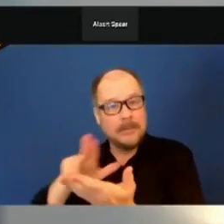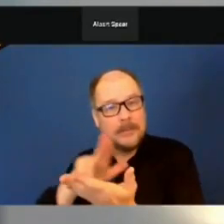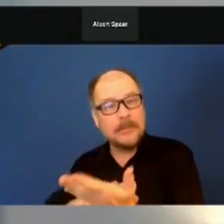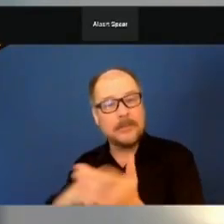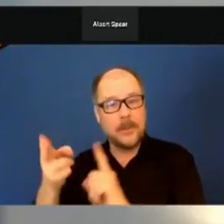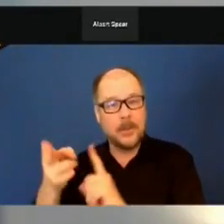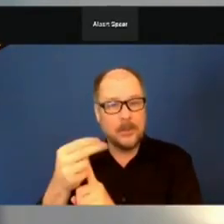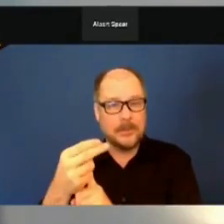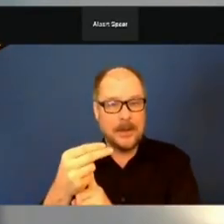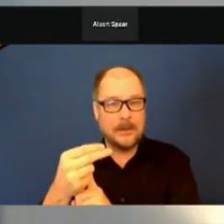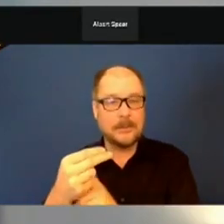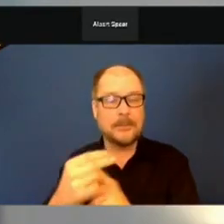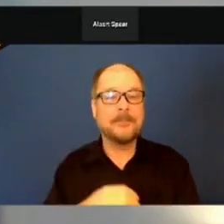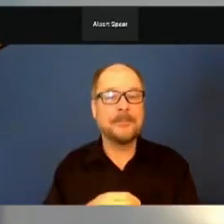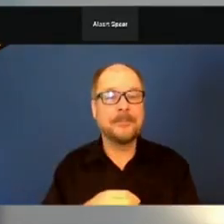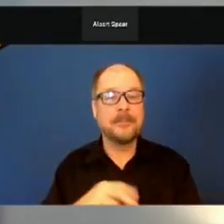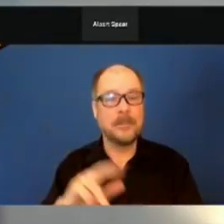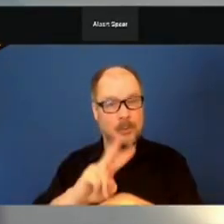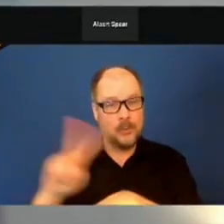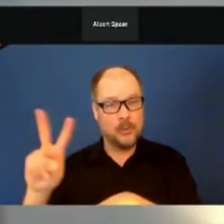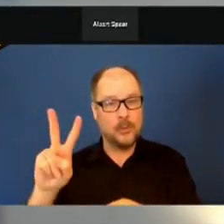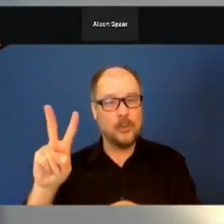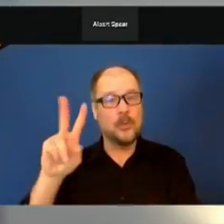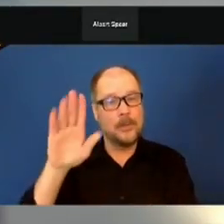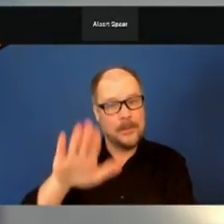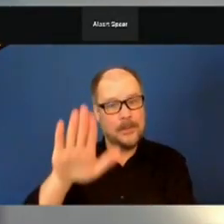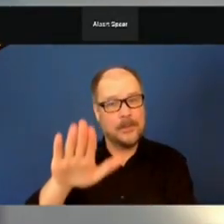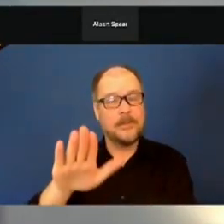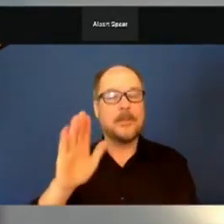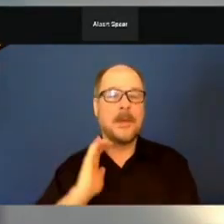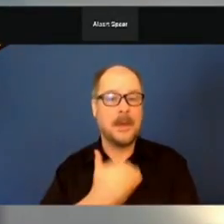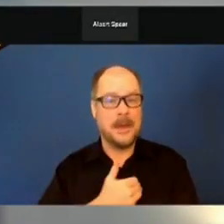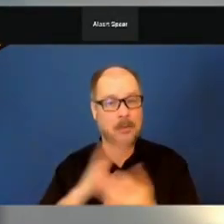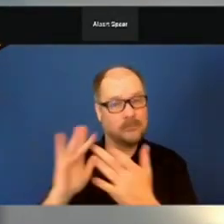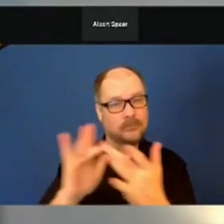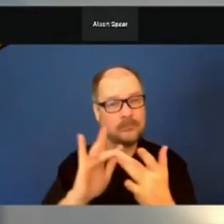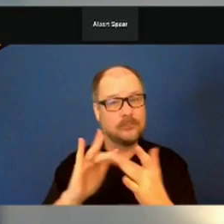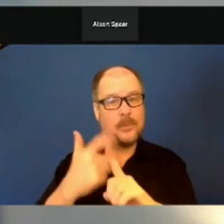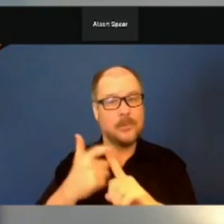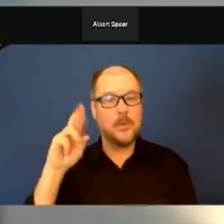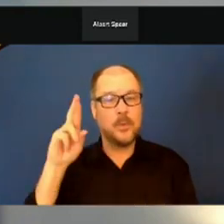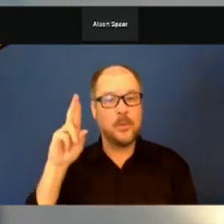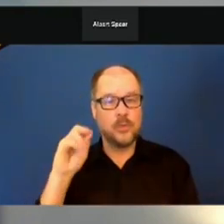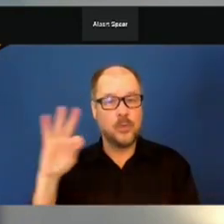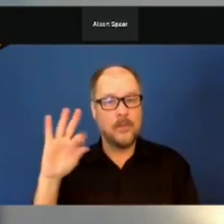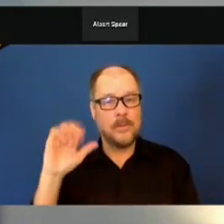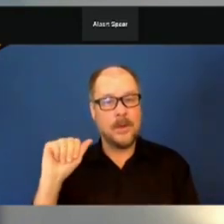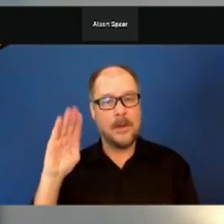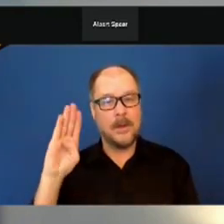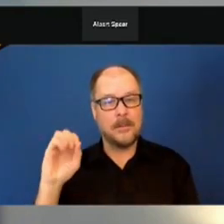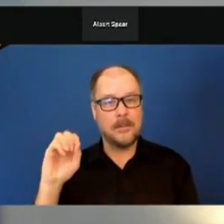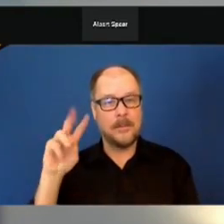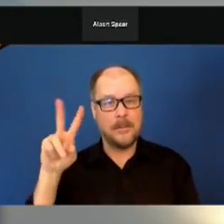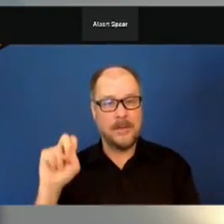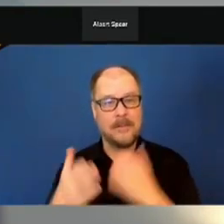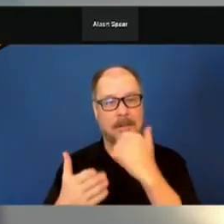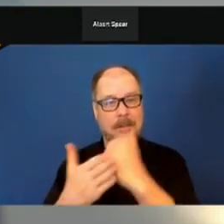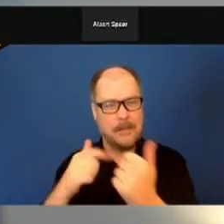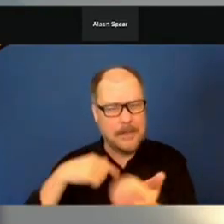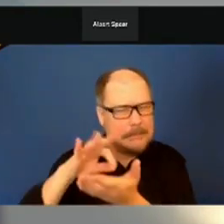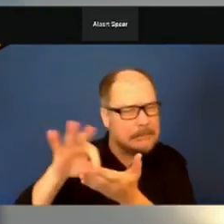At 2 p.m. today, outreach workers from roof above did an assessment of the site to determine how many people were still remaining.